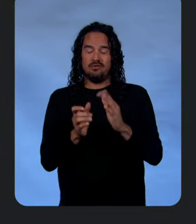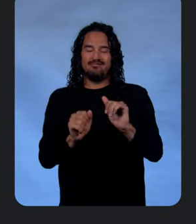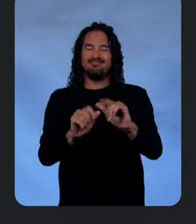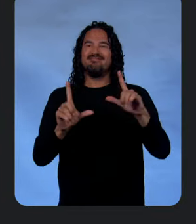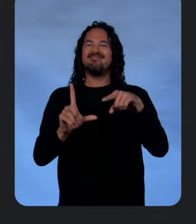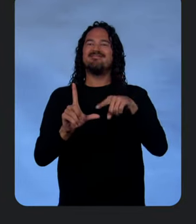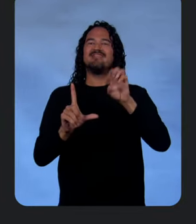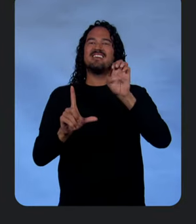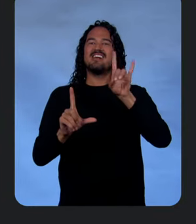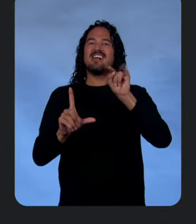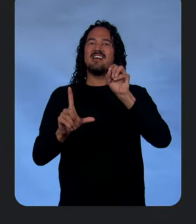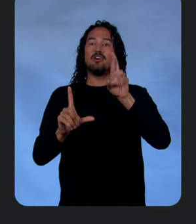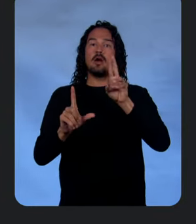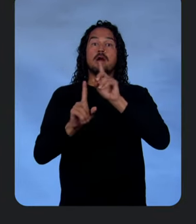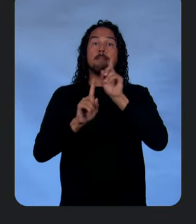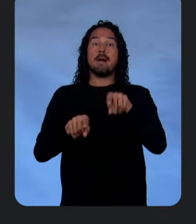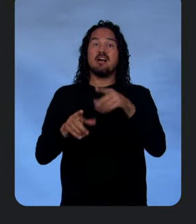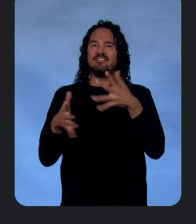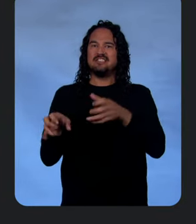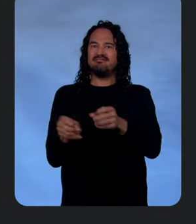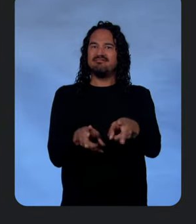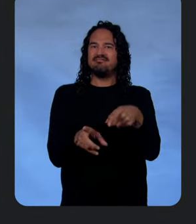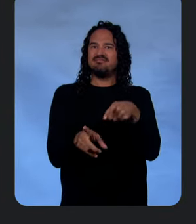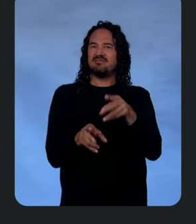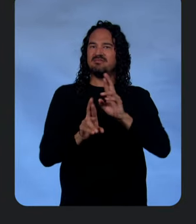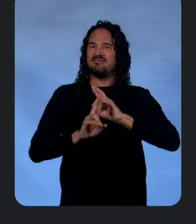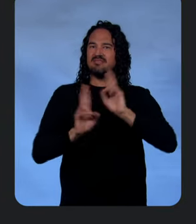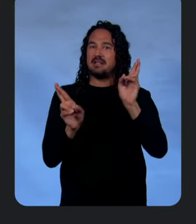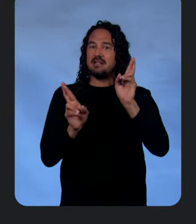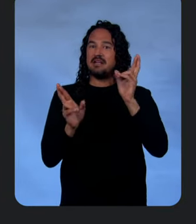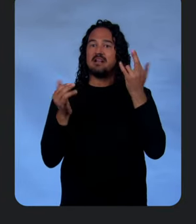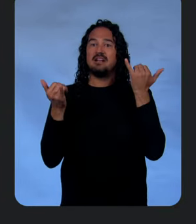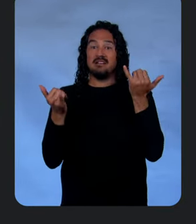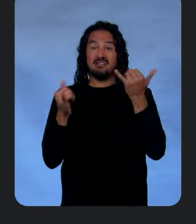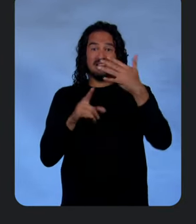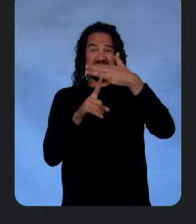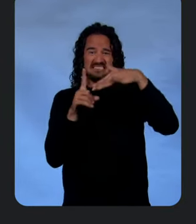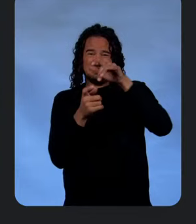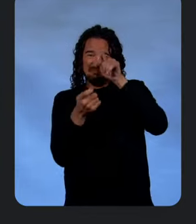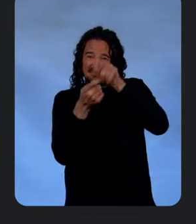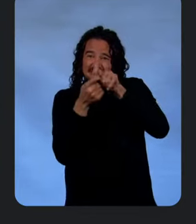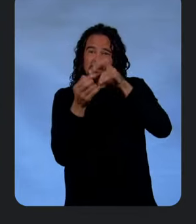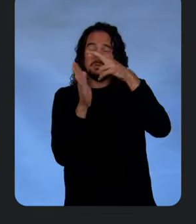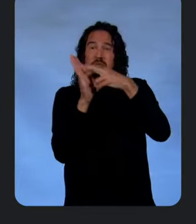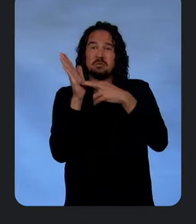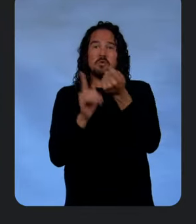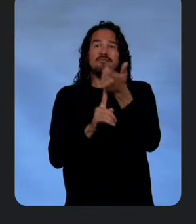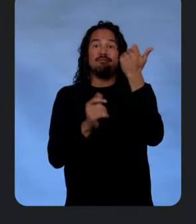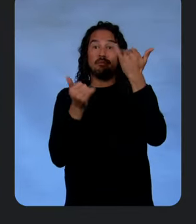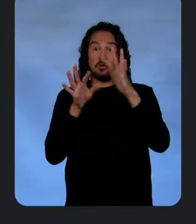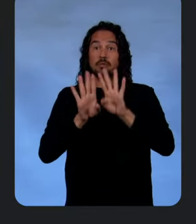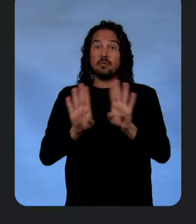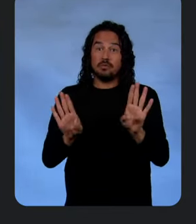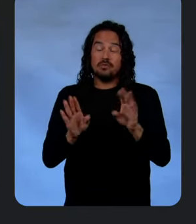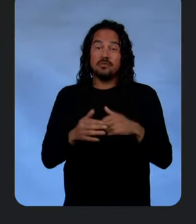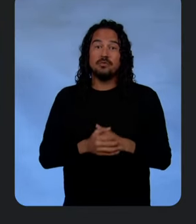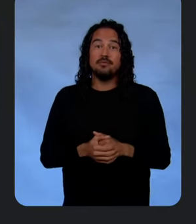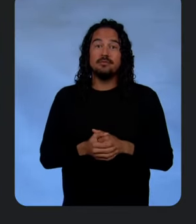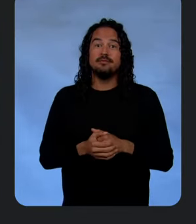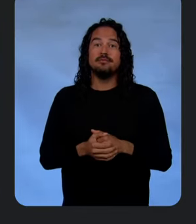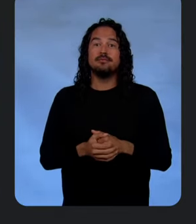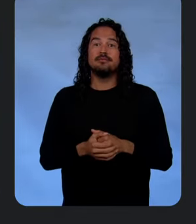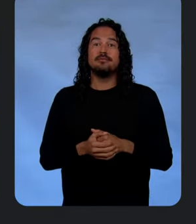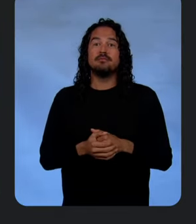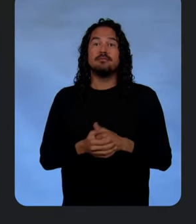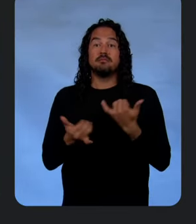command already in here, and you can see that it already has the context of the specific rule that we're going to get rid of. And what I'll do is just go ahead and hit